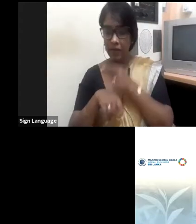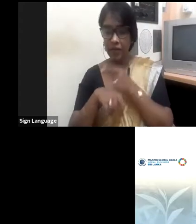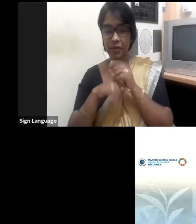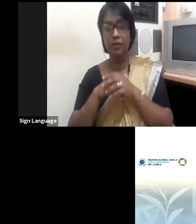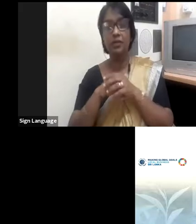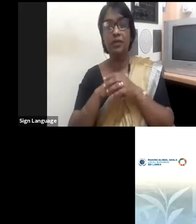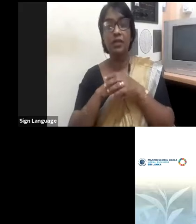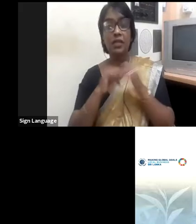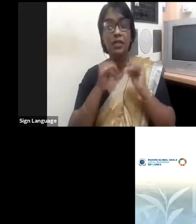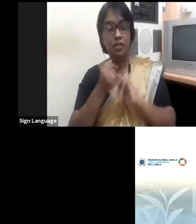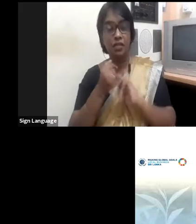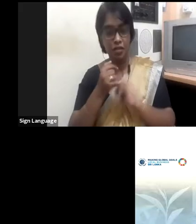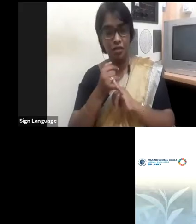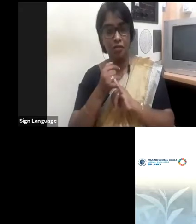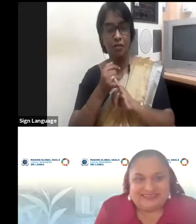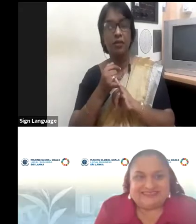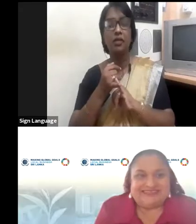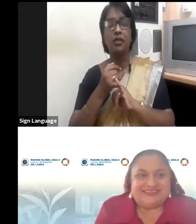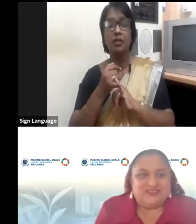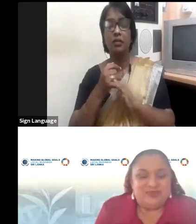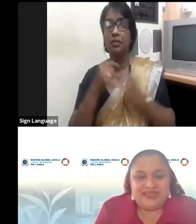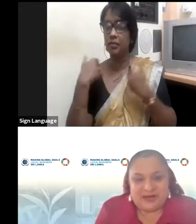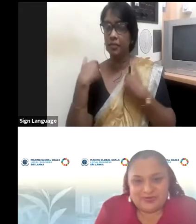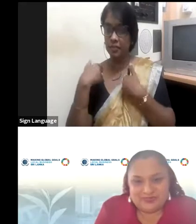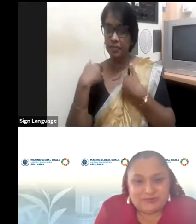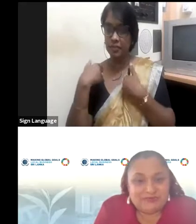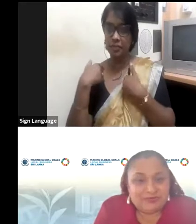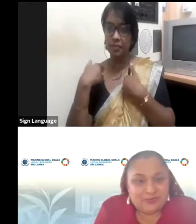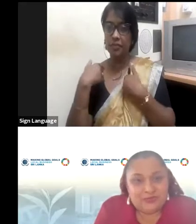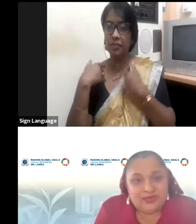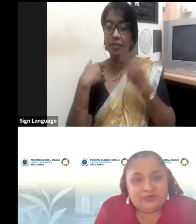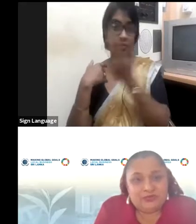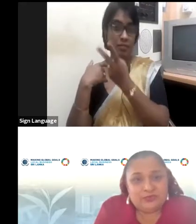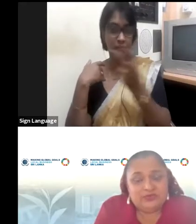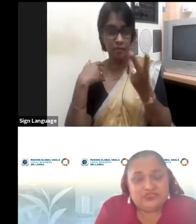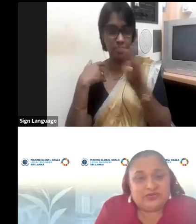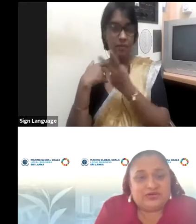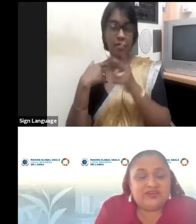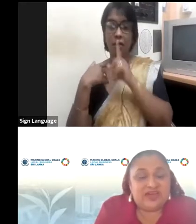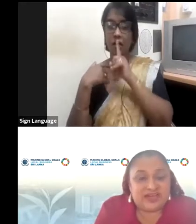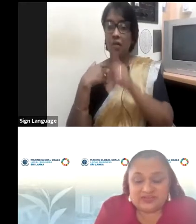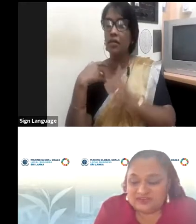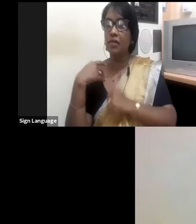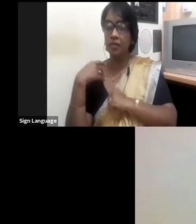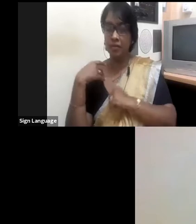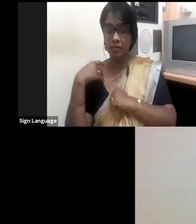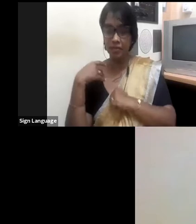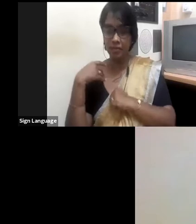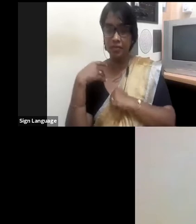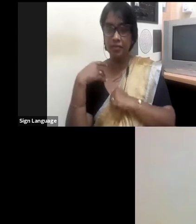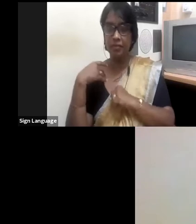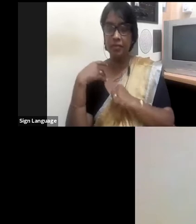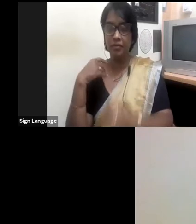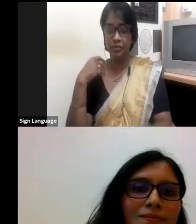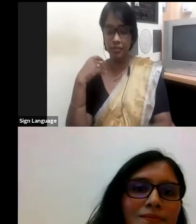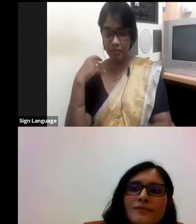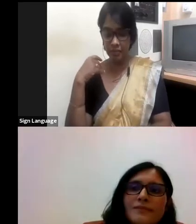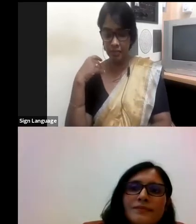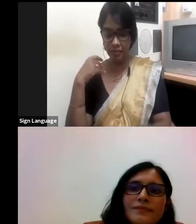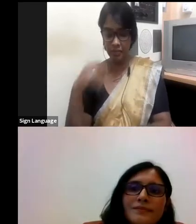what I would like to ask both of you ladies is, picking up from the whole notion of unconscious biases,